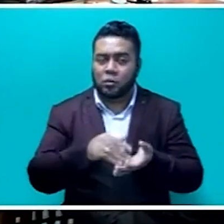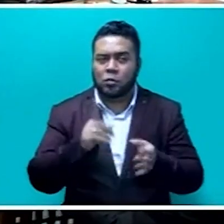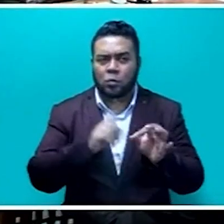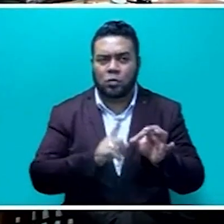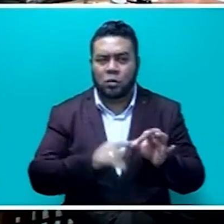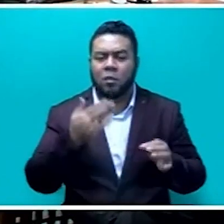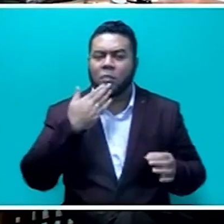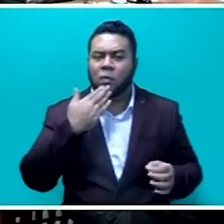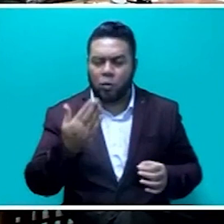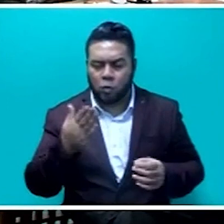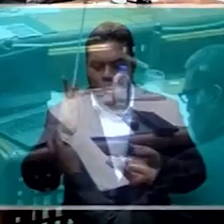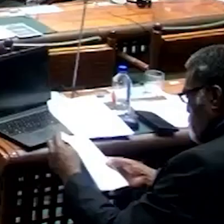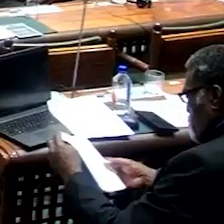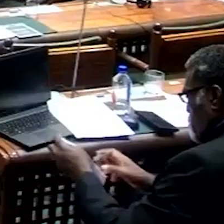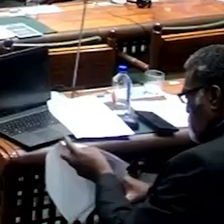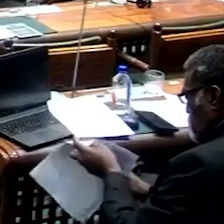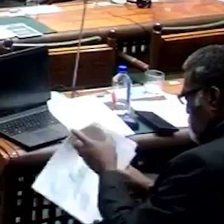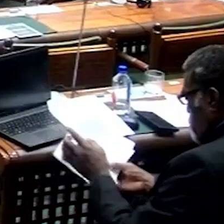Thank you, Honorable Speaker.